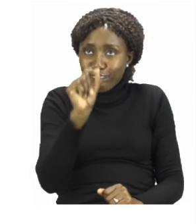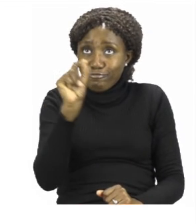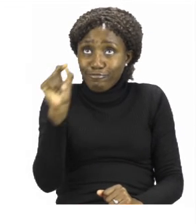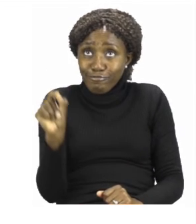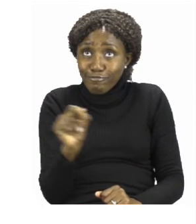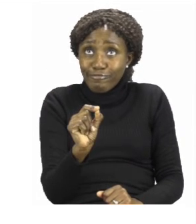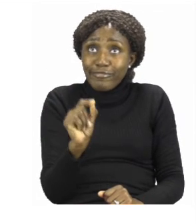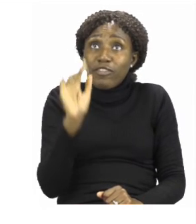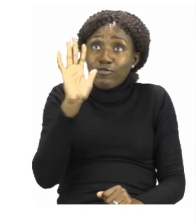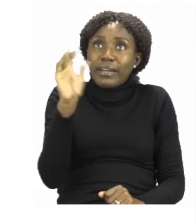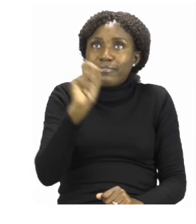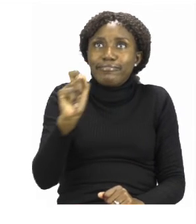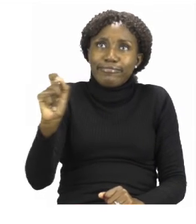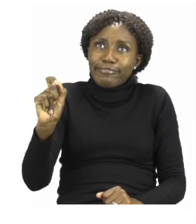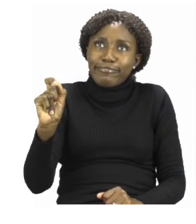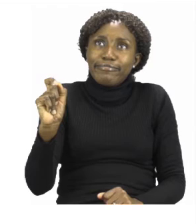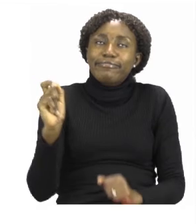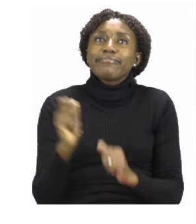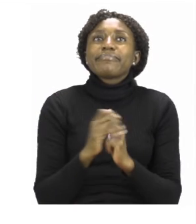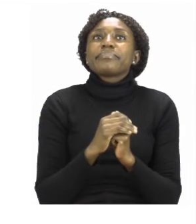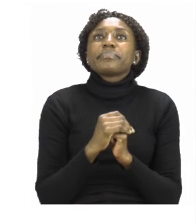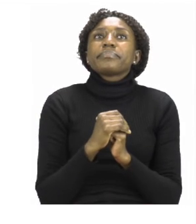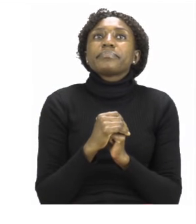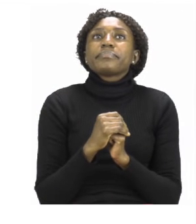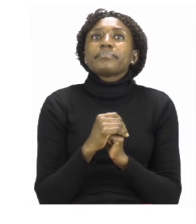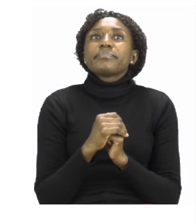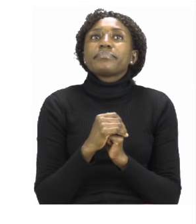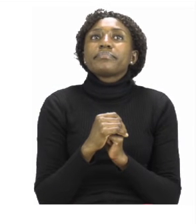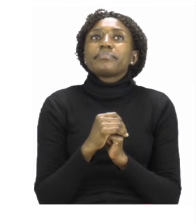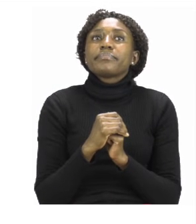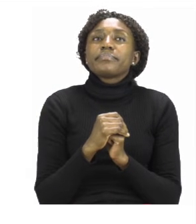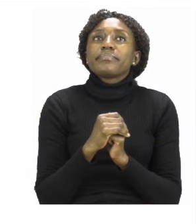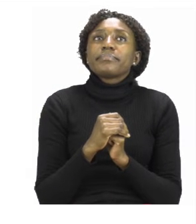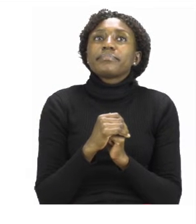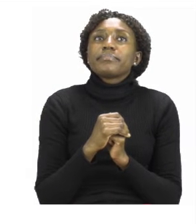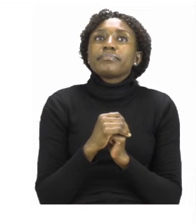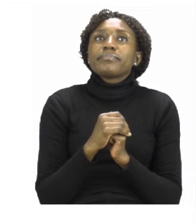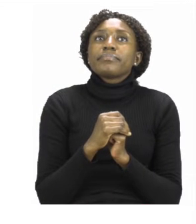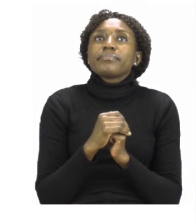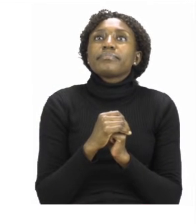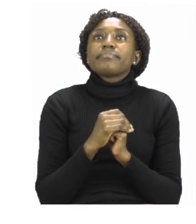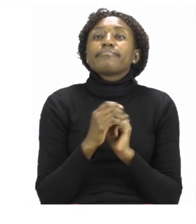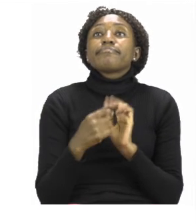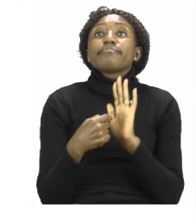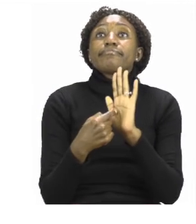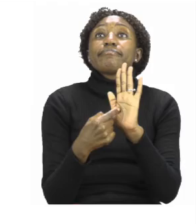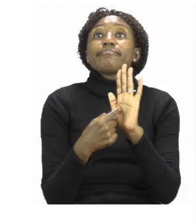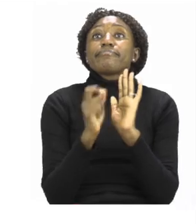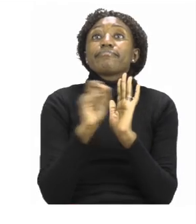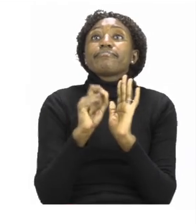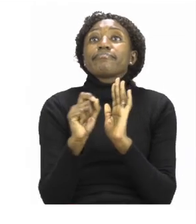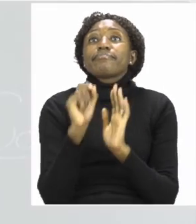the line. Right! Now I am quickly going to show you how to write the number